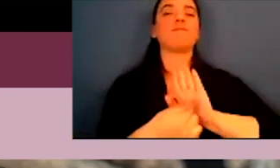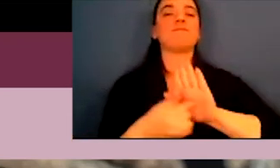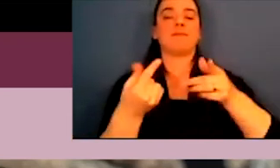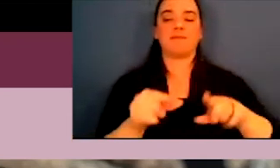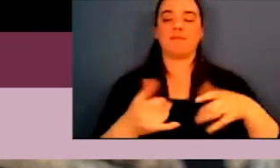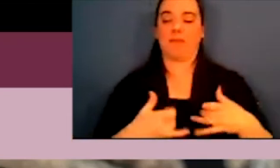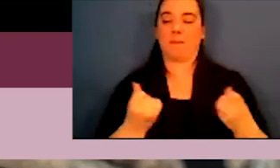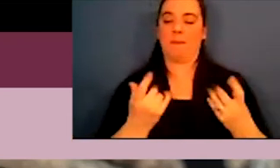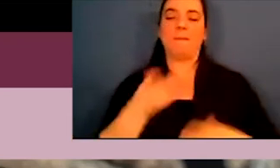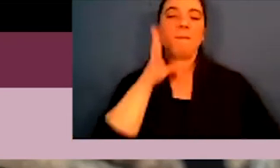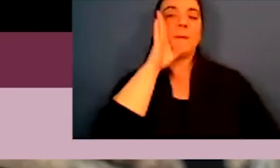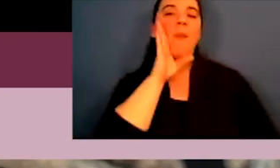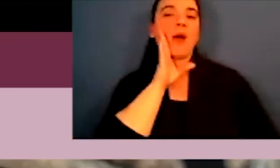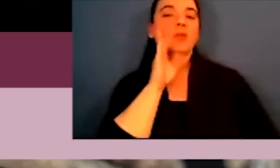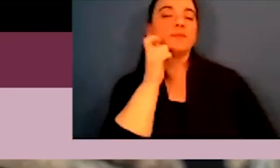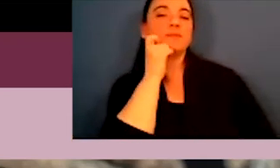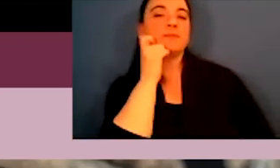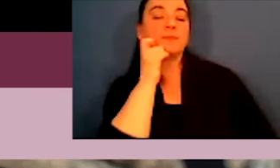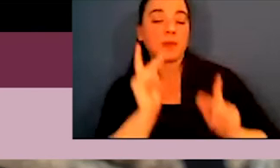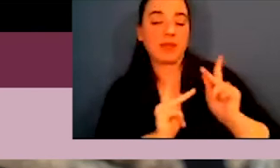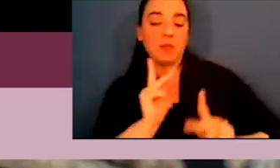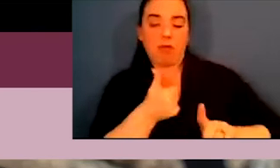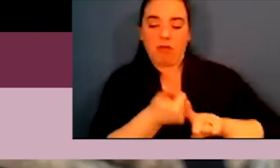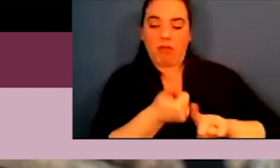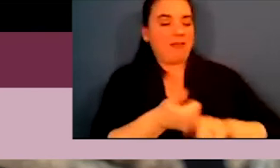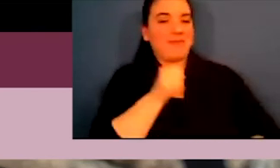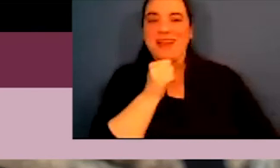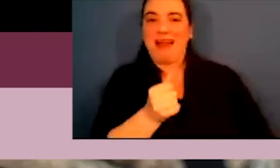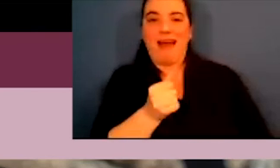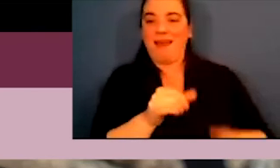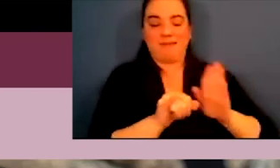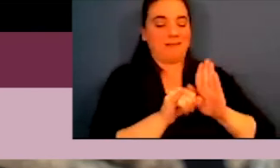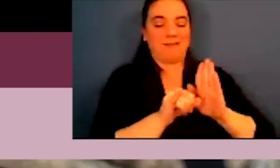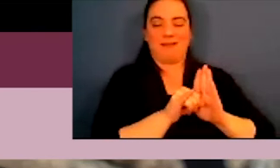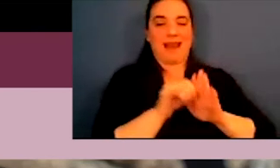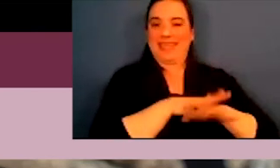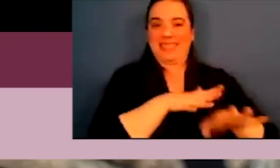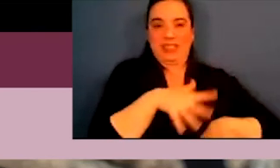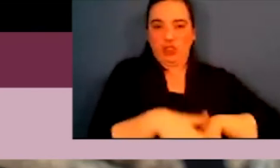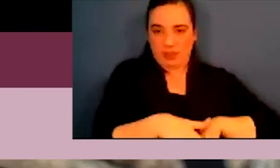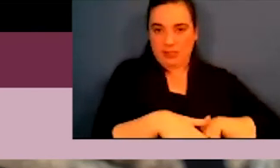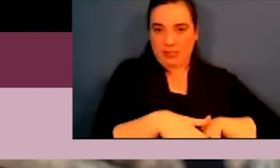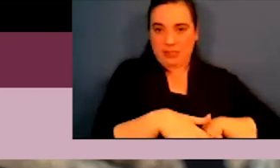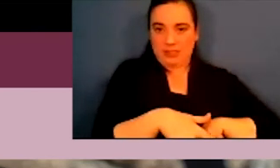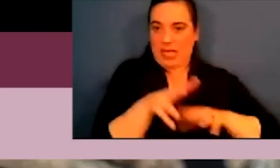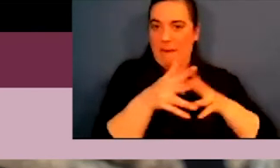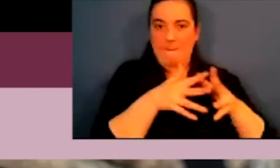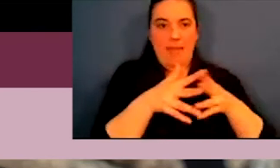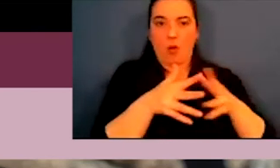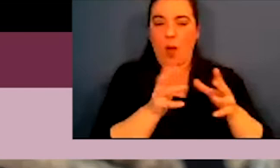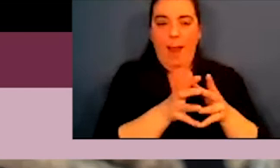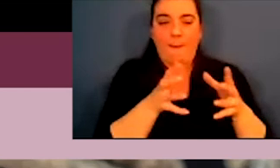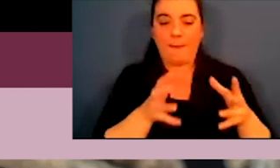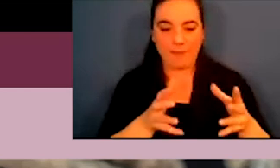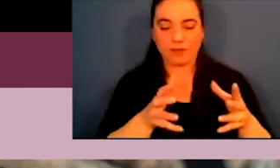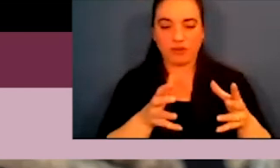we have a lot of, let's say, brown people from Latin America who won't identify as